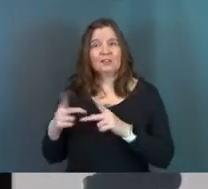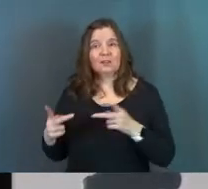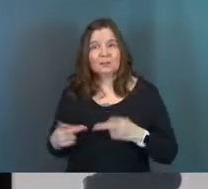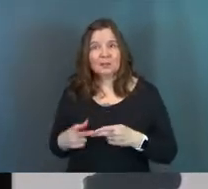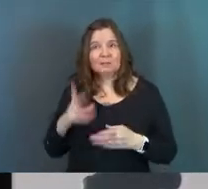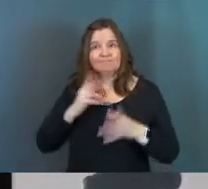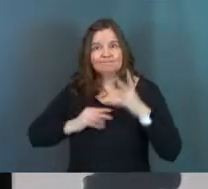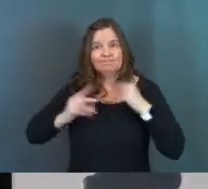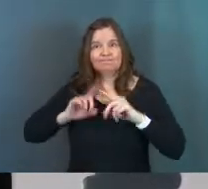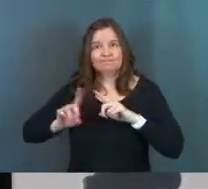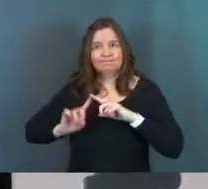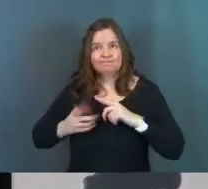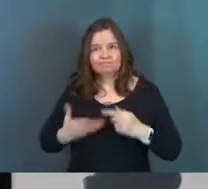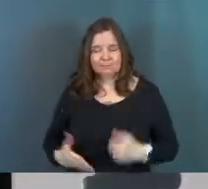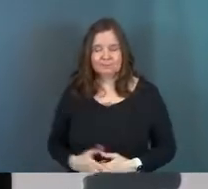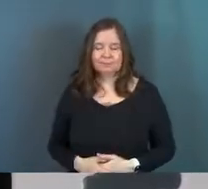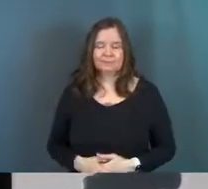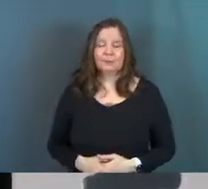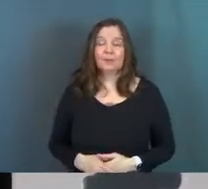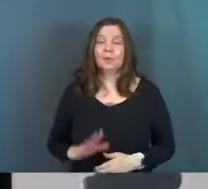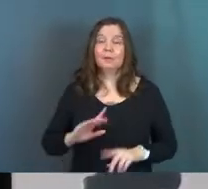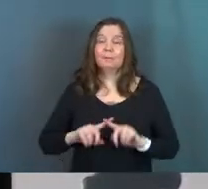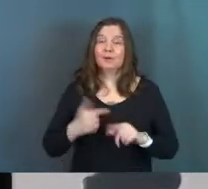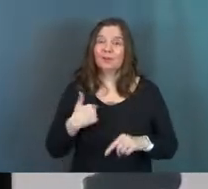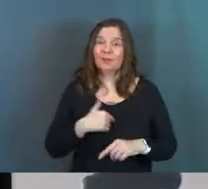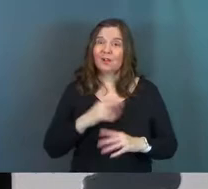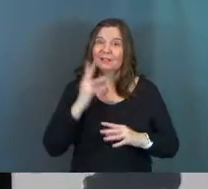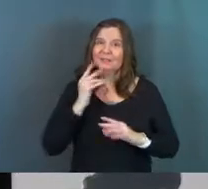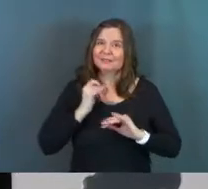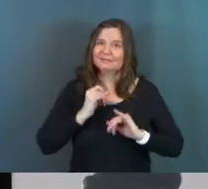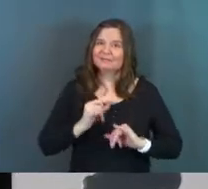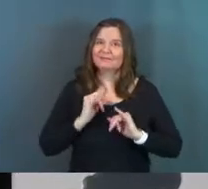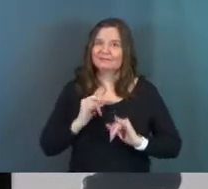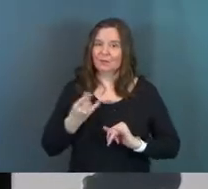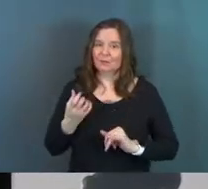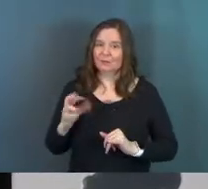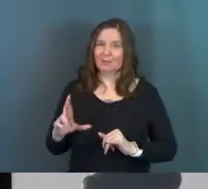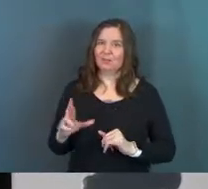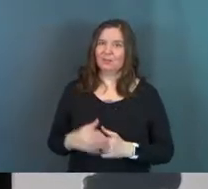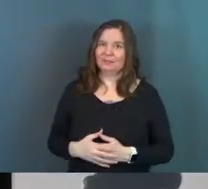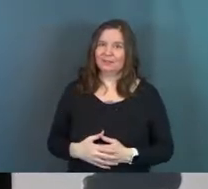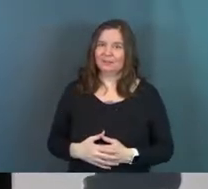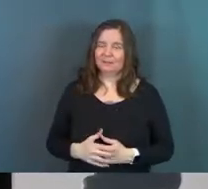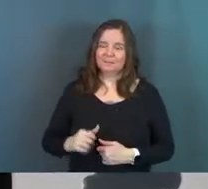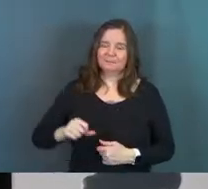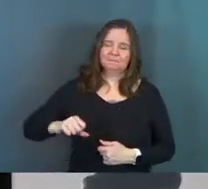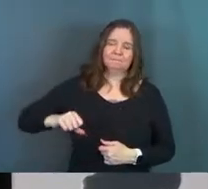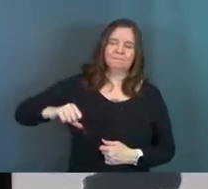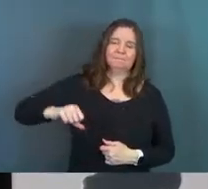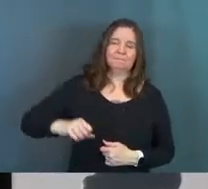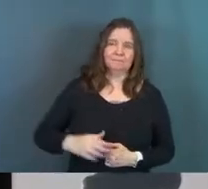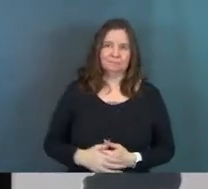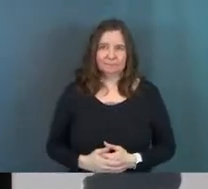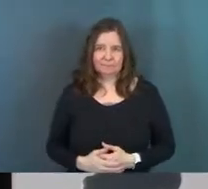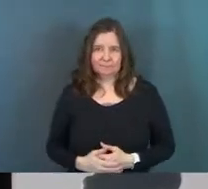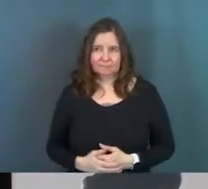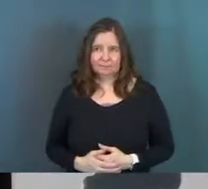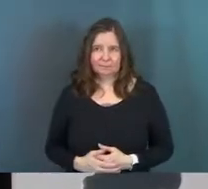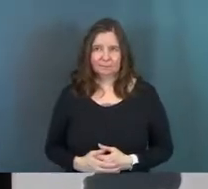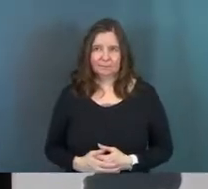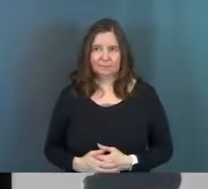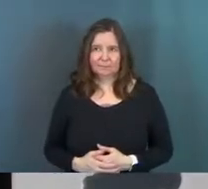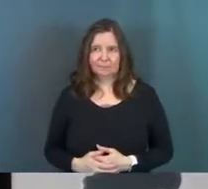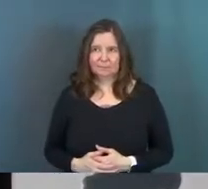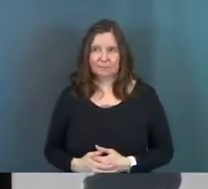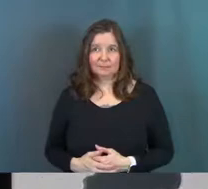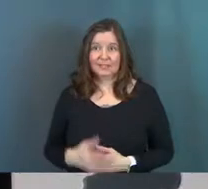places that we're at. But we've all been there. We've all been in Peter's shoes. Like, wow, if I'd have known